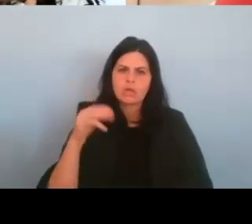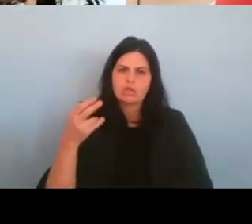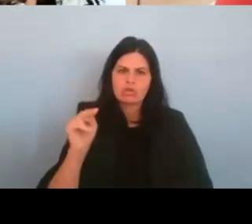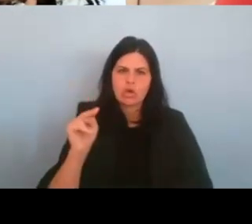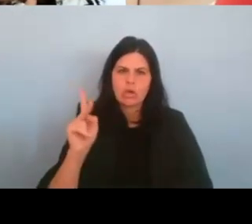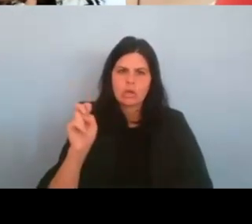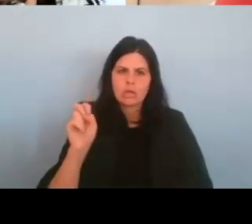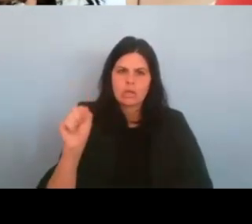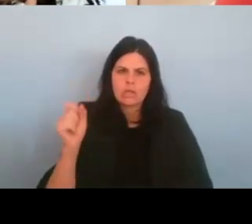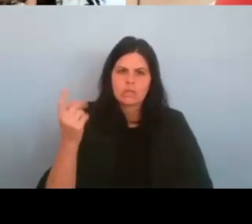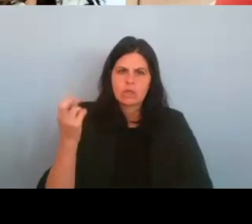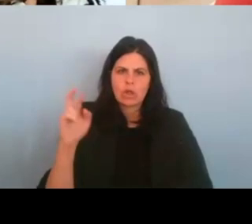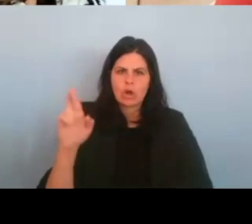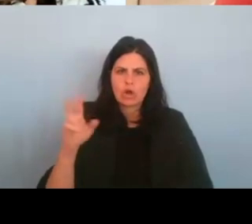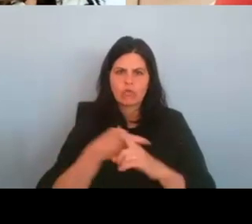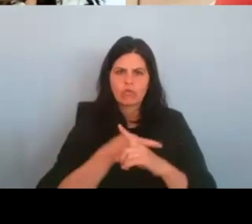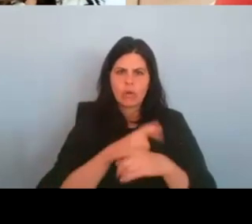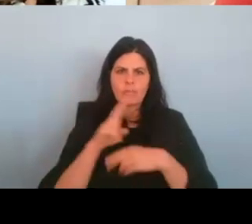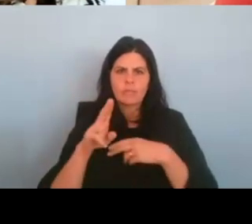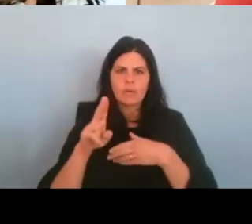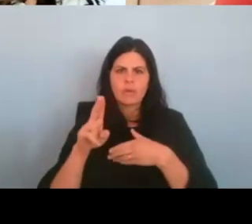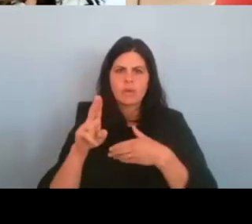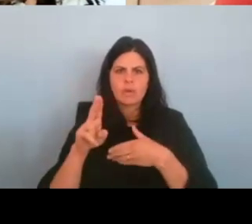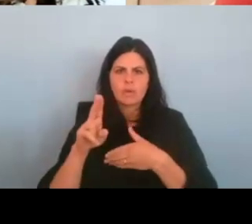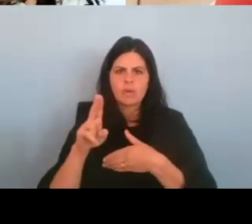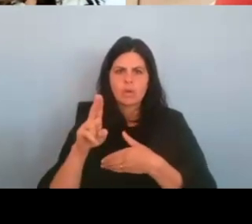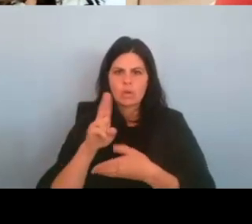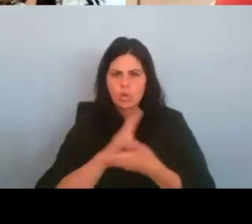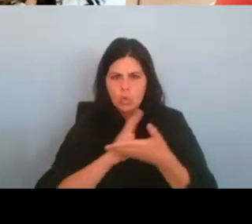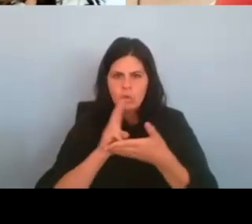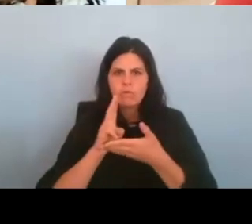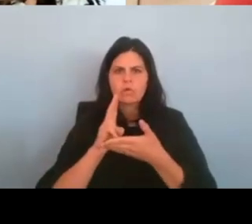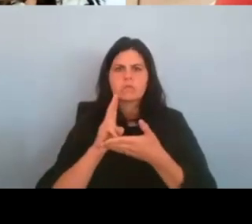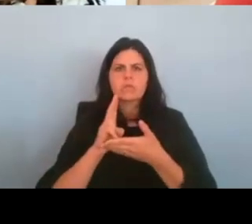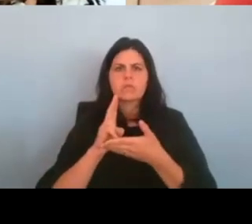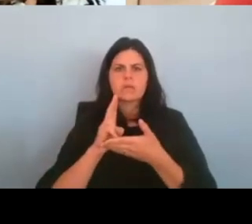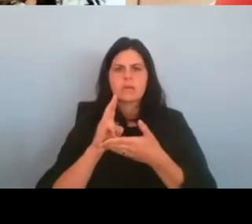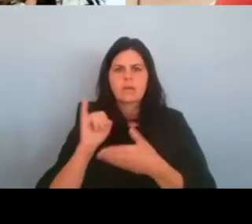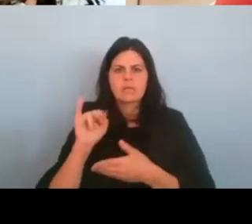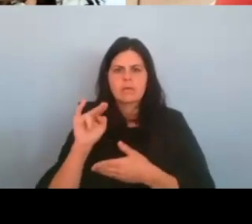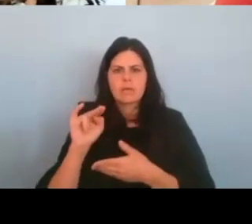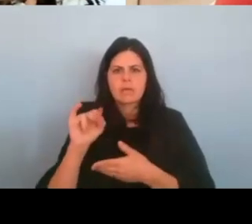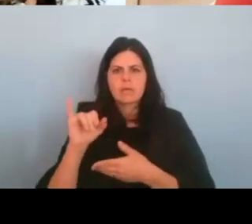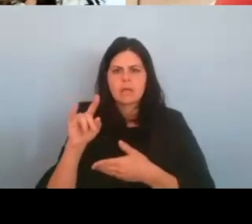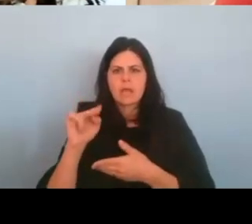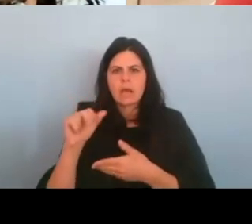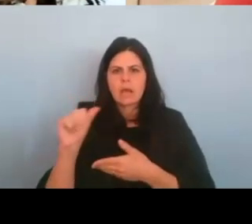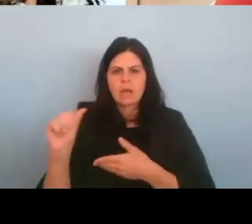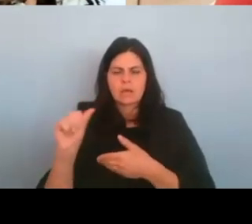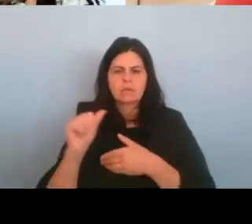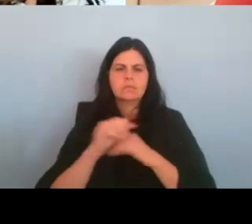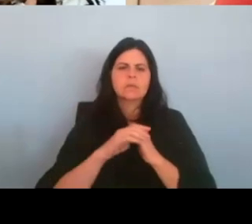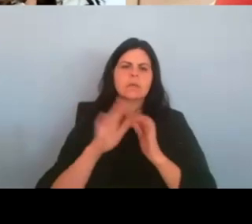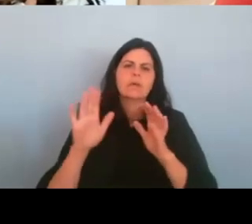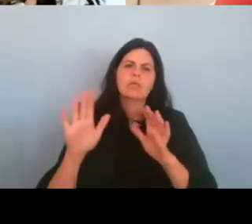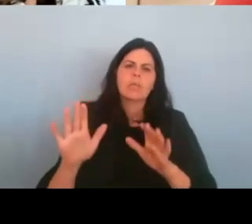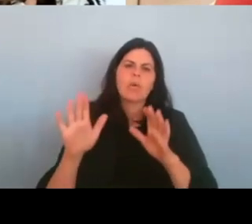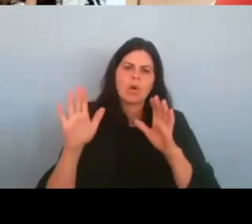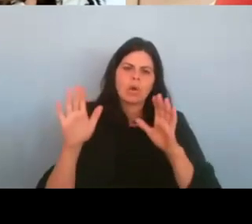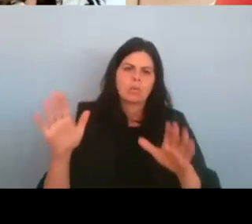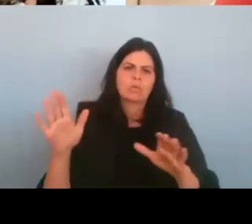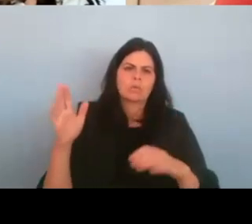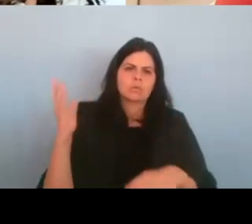of Indiana, who is, uh, such a remarkable speaker. And that is part of our film series